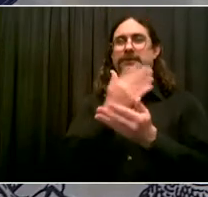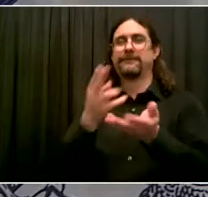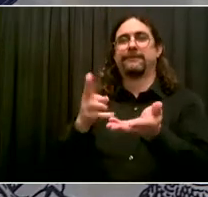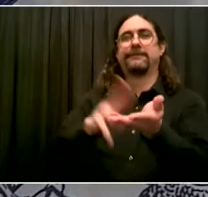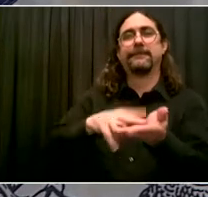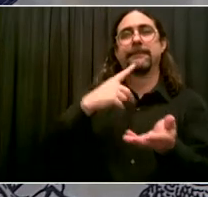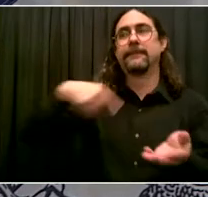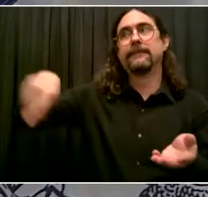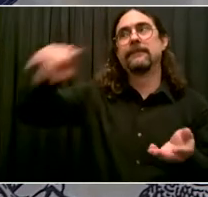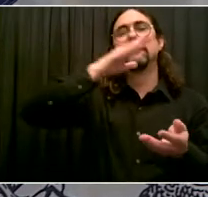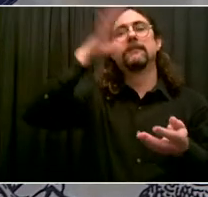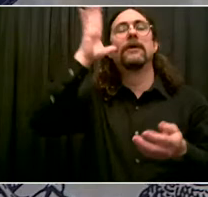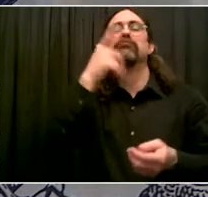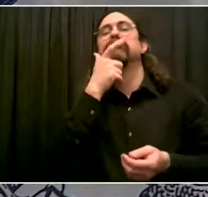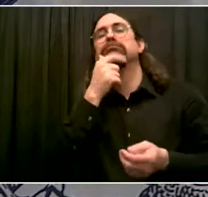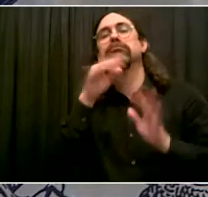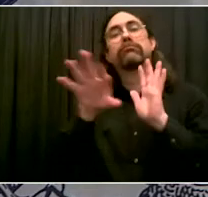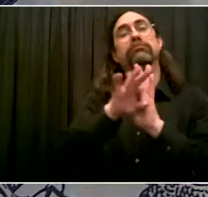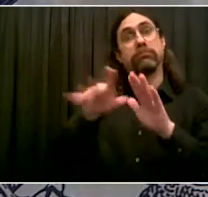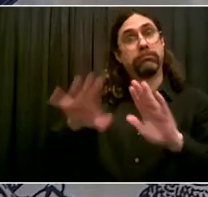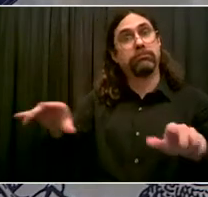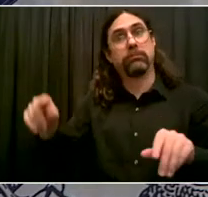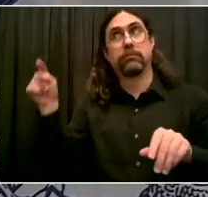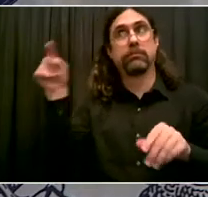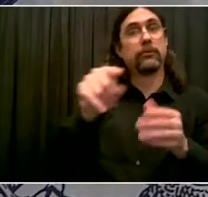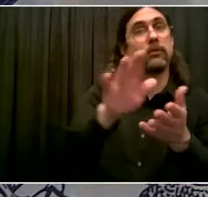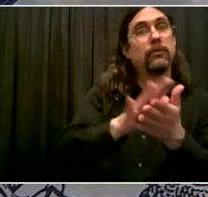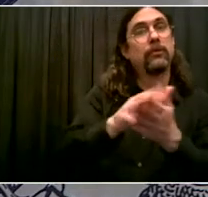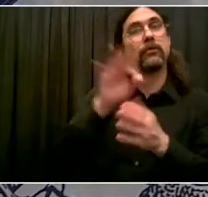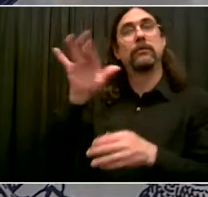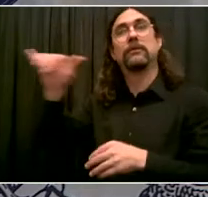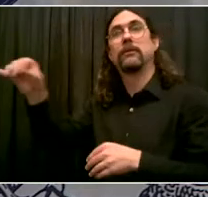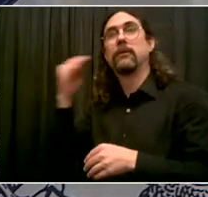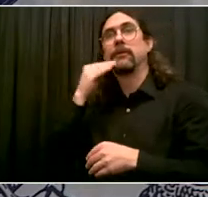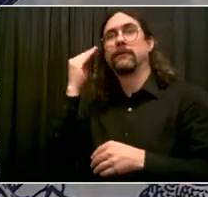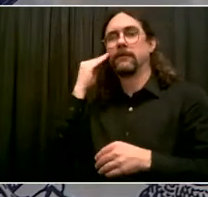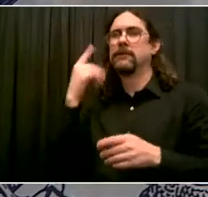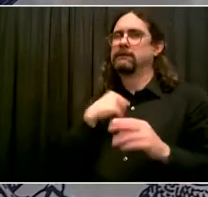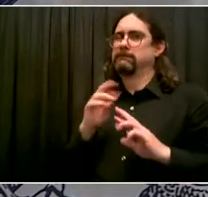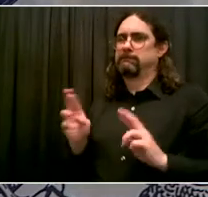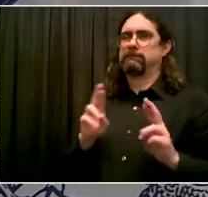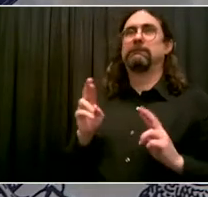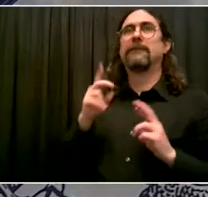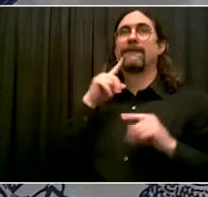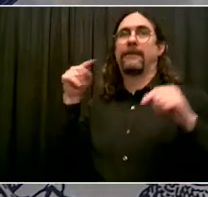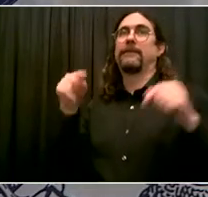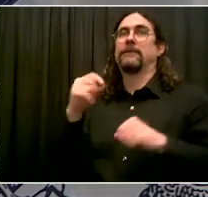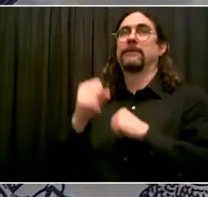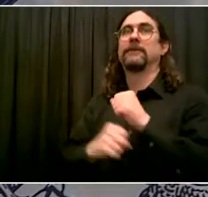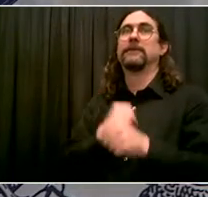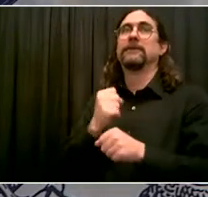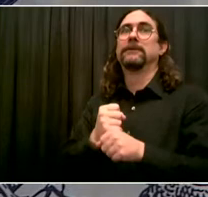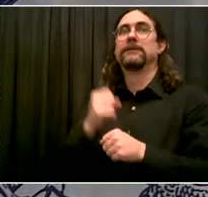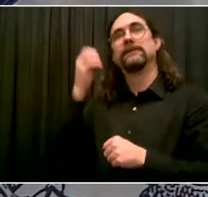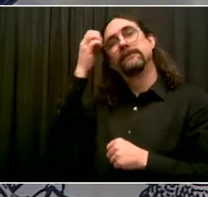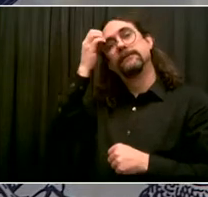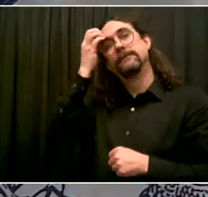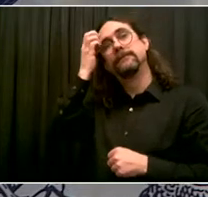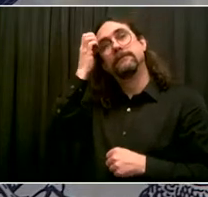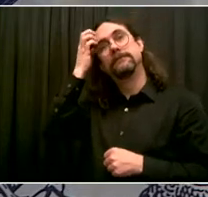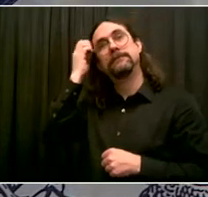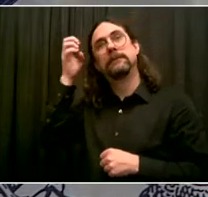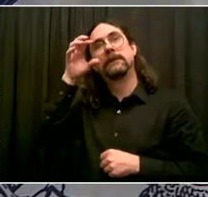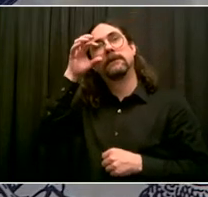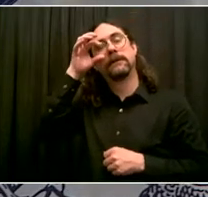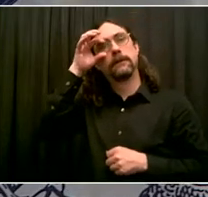be really clear that we can do it in a healthy and safe way. But we have to start the preparation now. It's middle of March. And, you know,